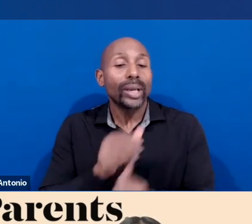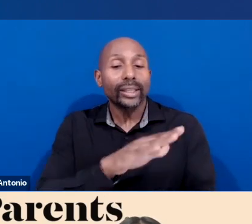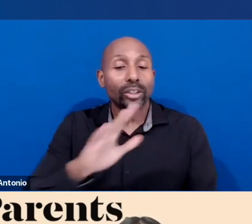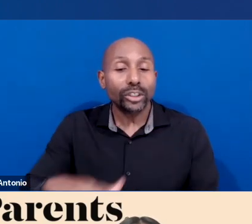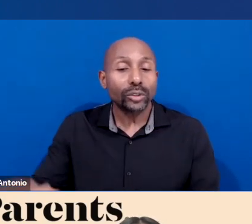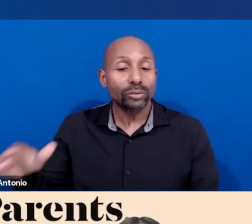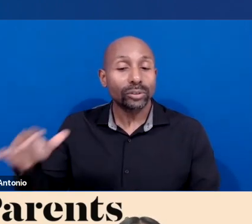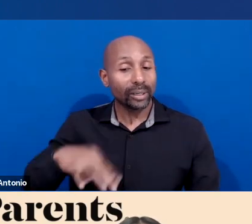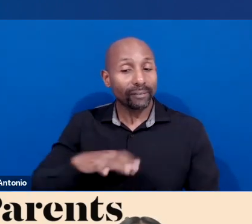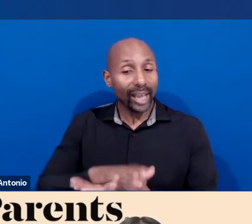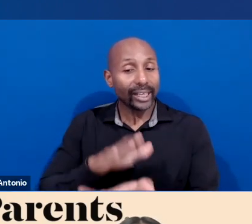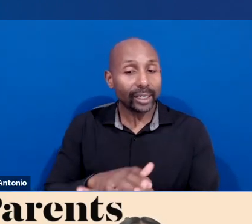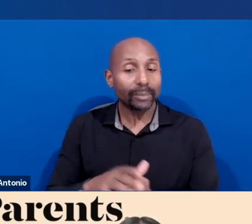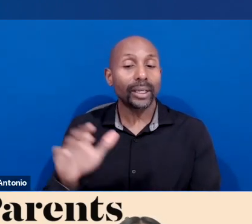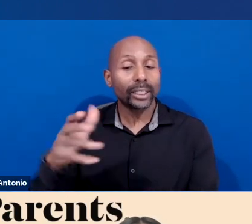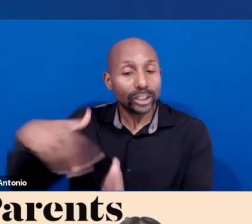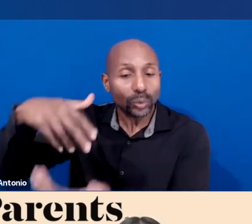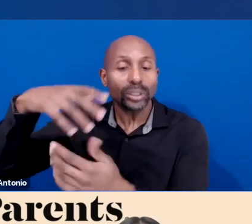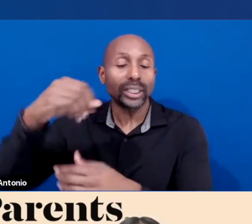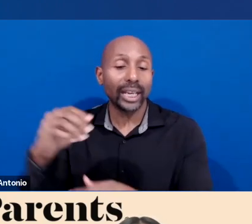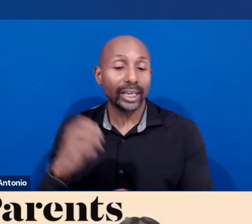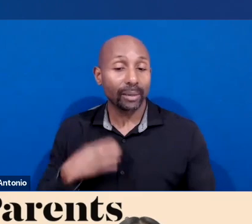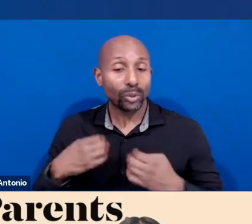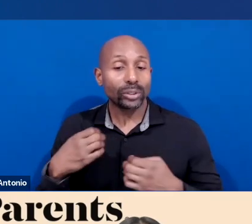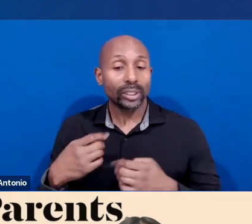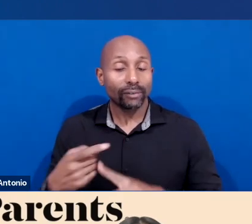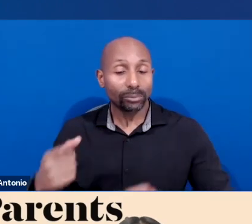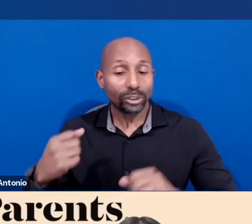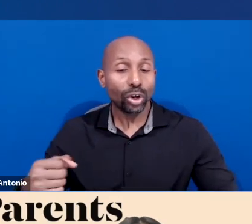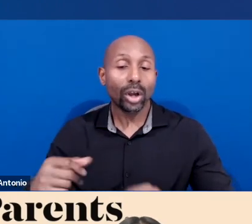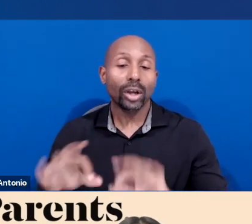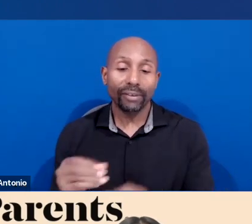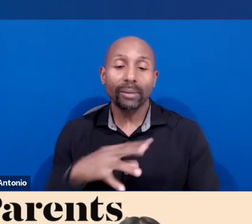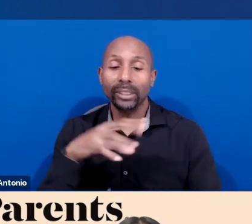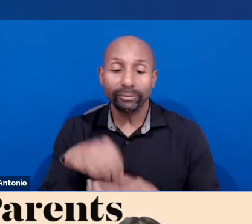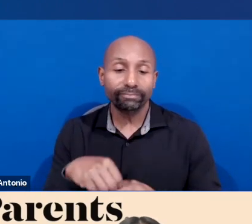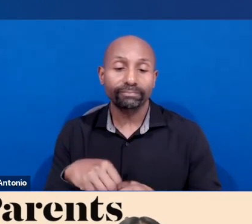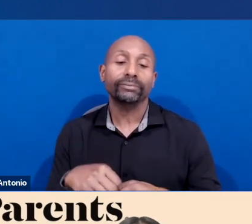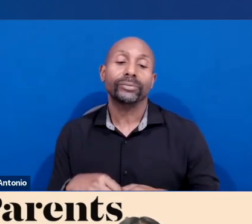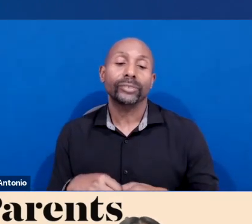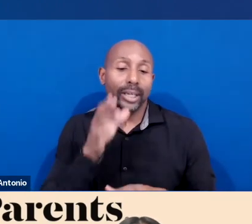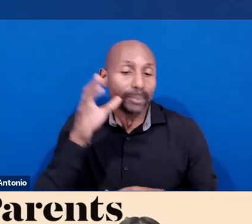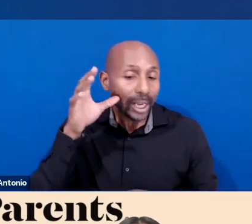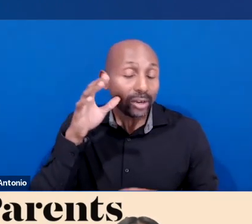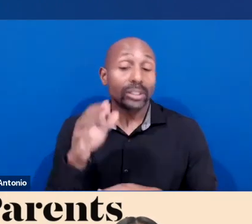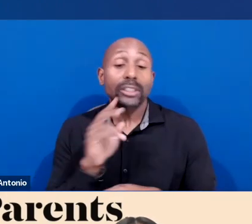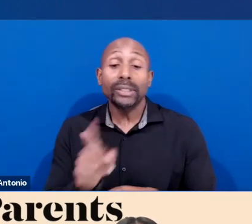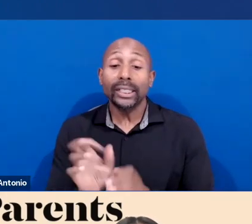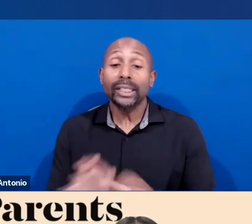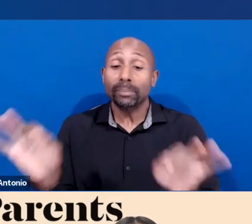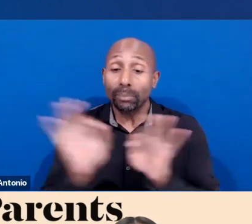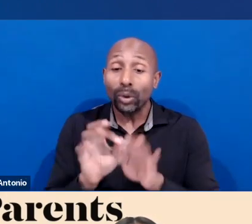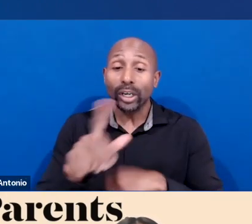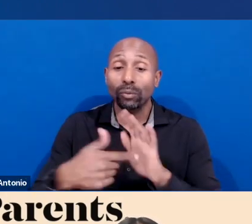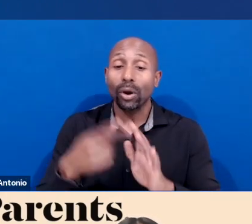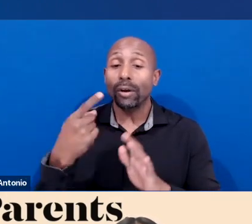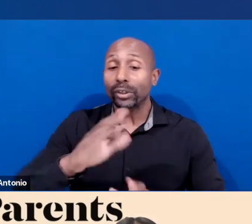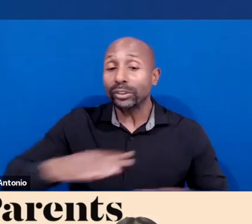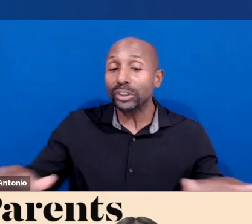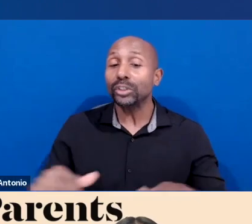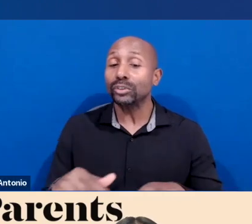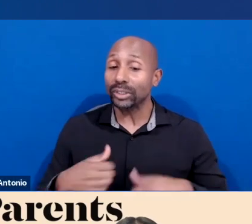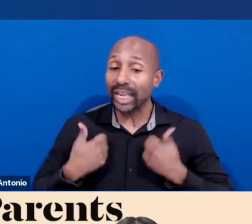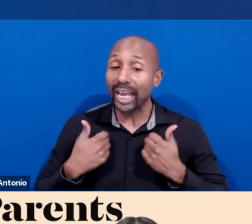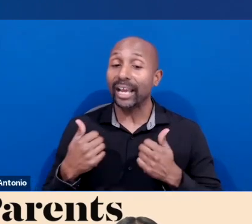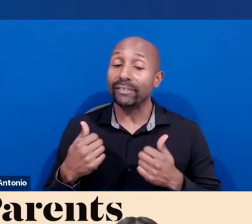influence your child's values, attitudes, and overall development, which impact our academic success. So how do we leverage